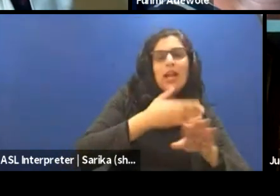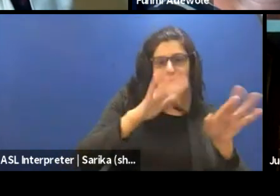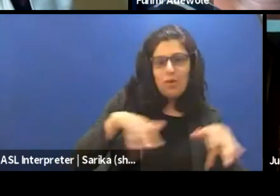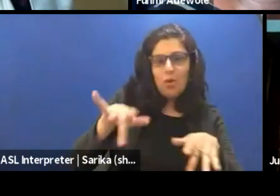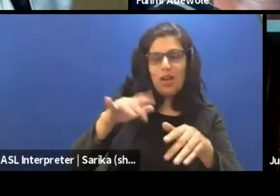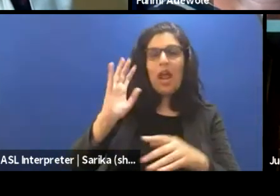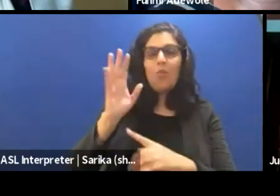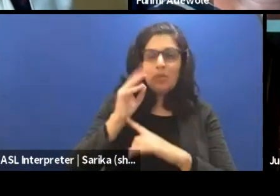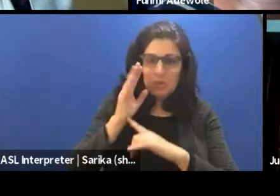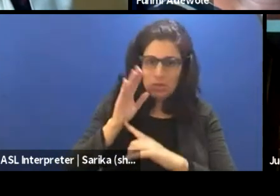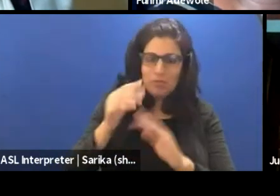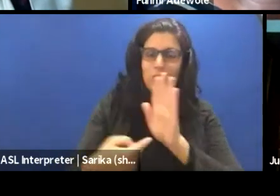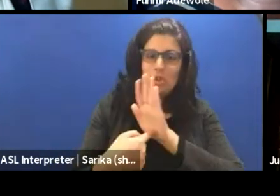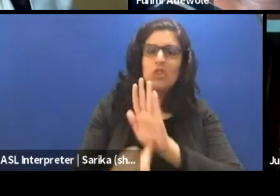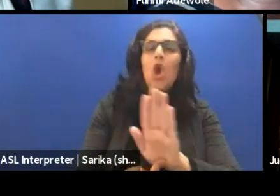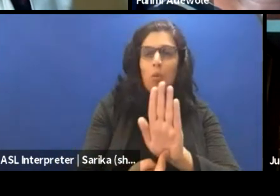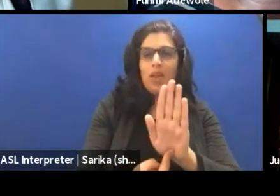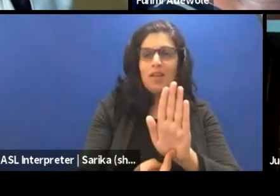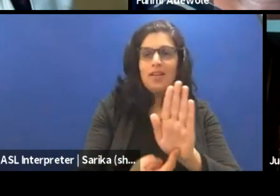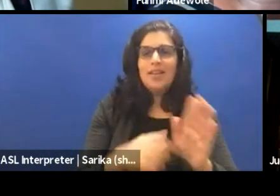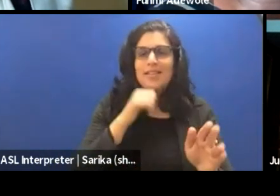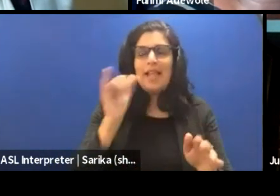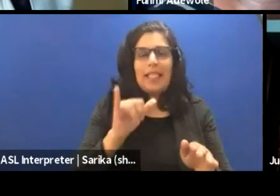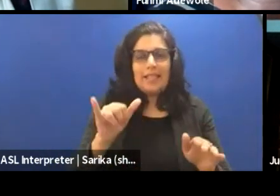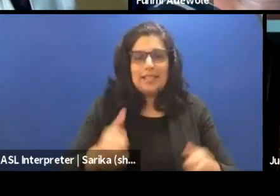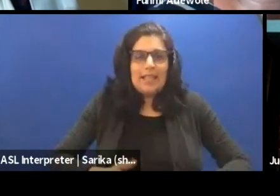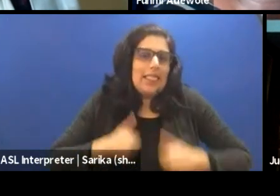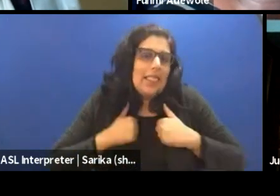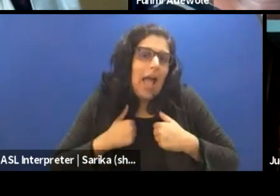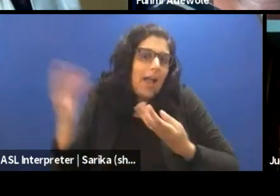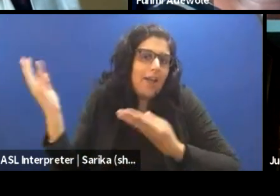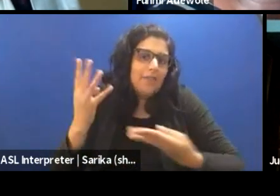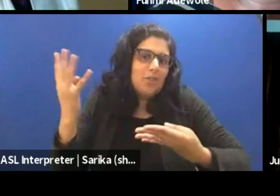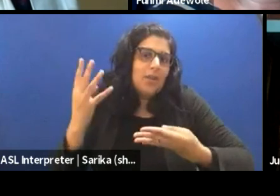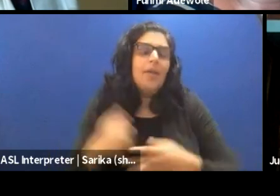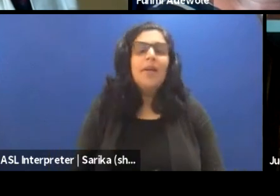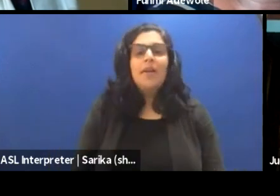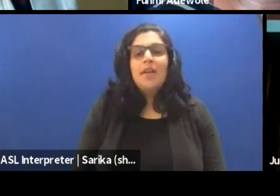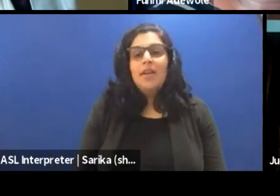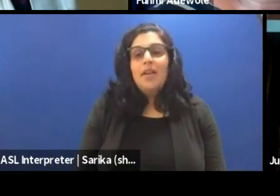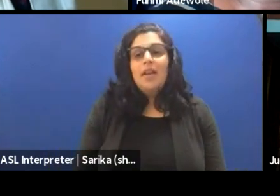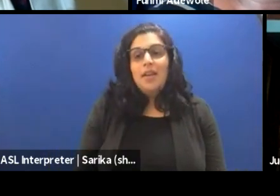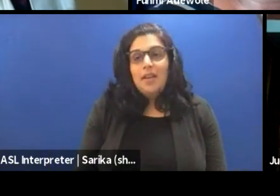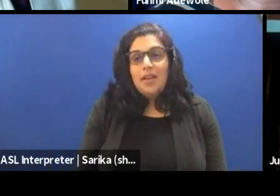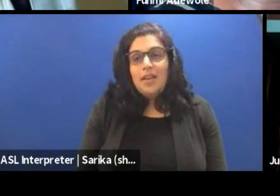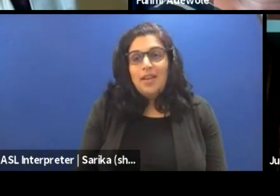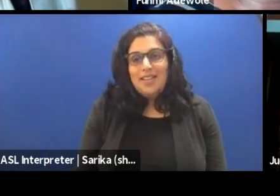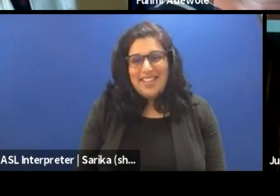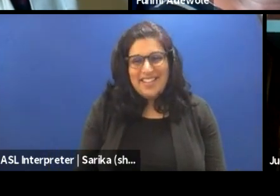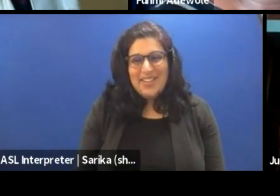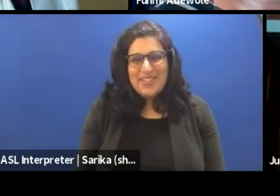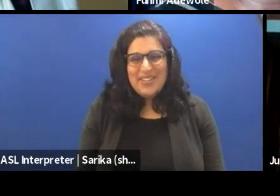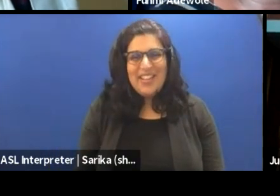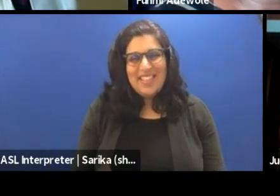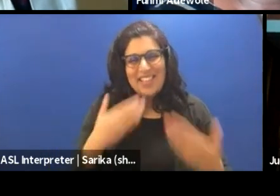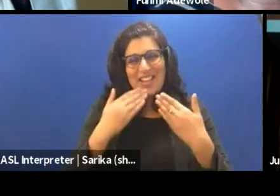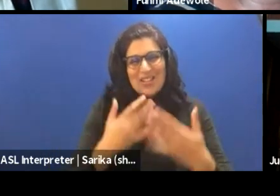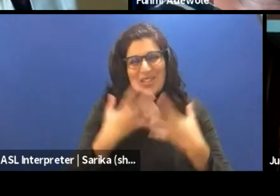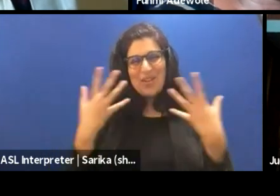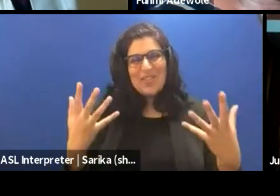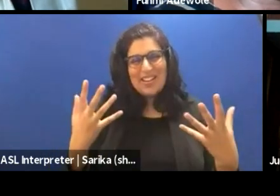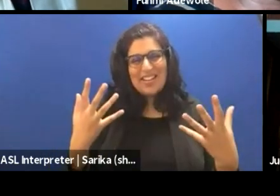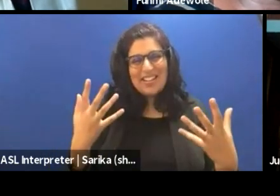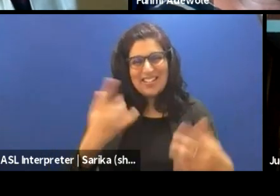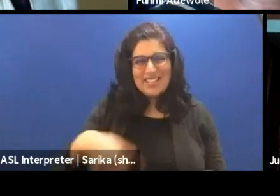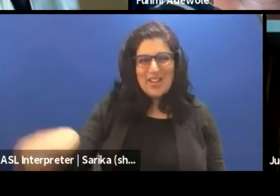play it. It won't be the same like this live Q&A session. We're going to end next week. Thank you so much to